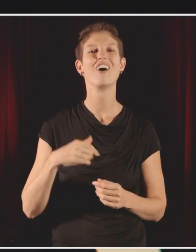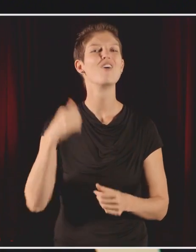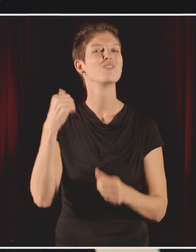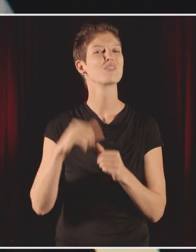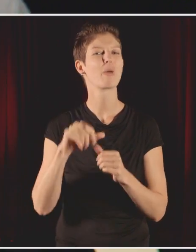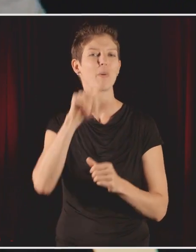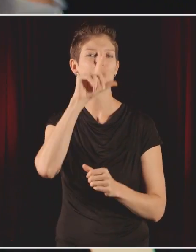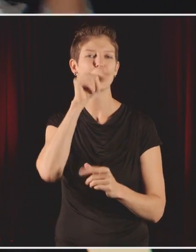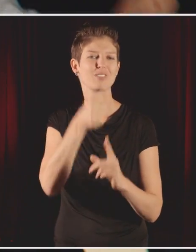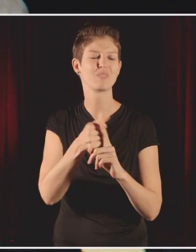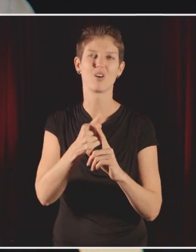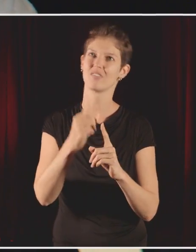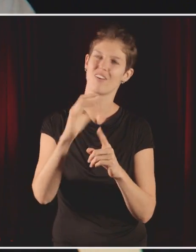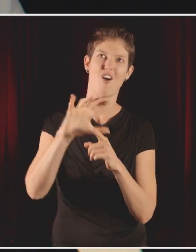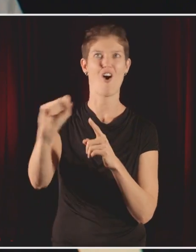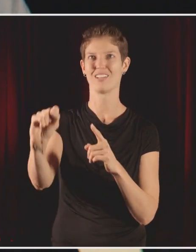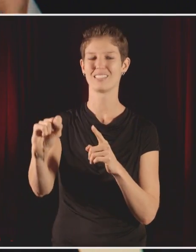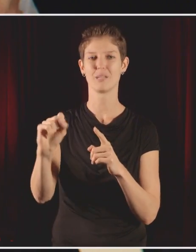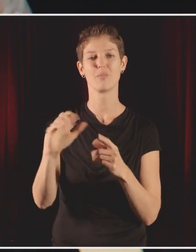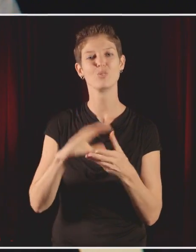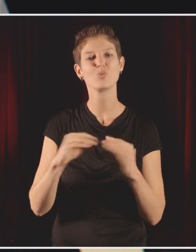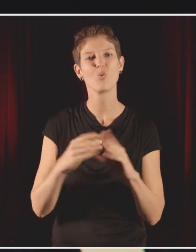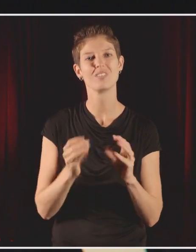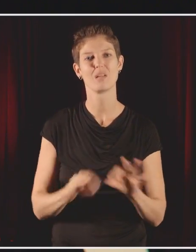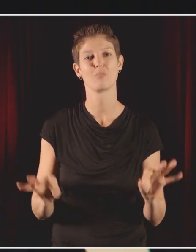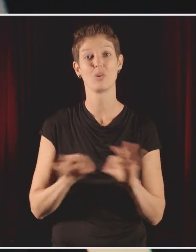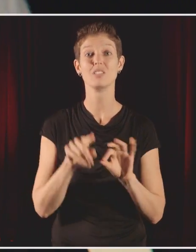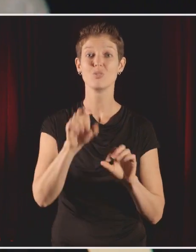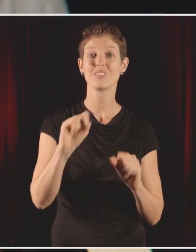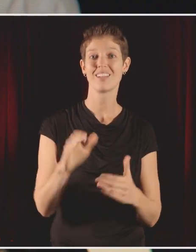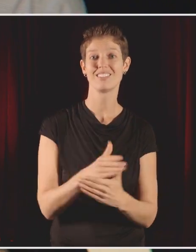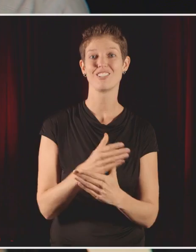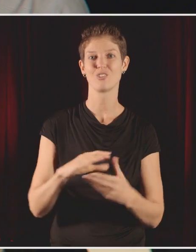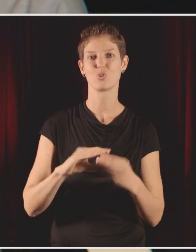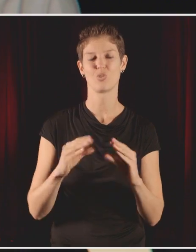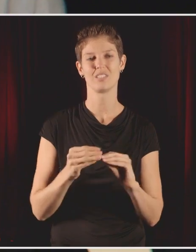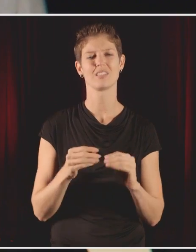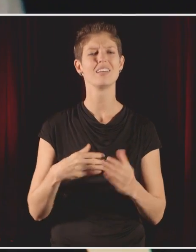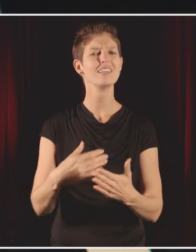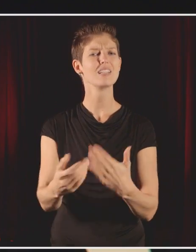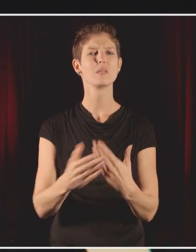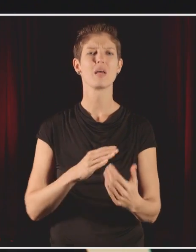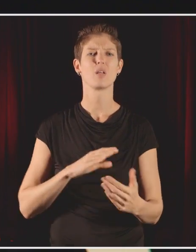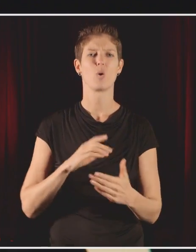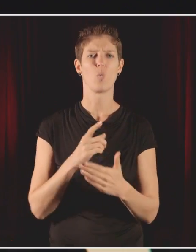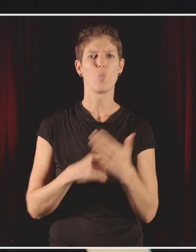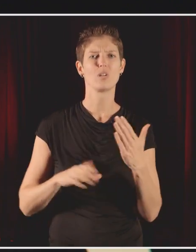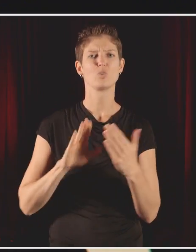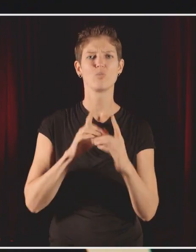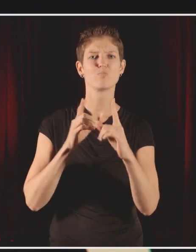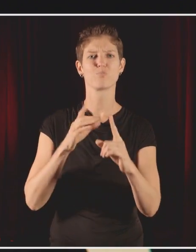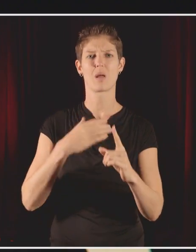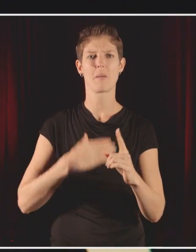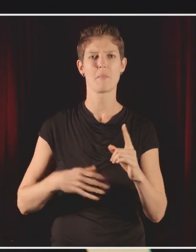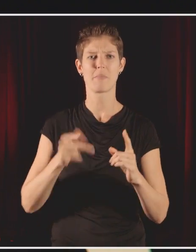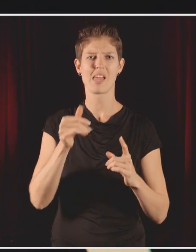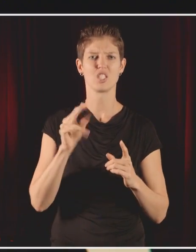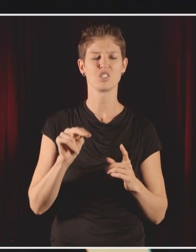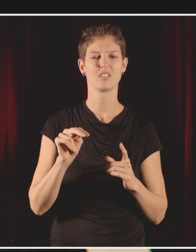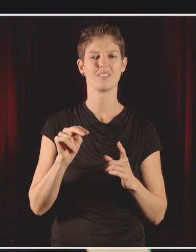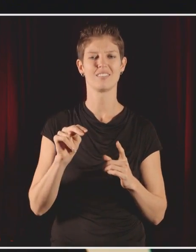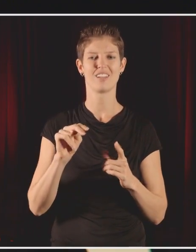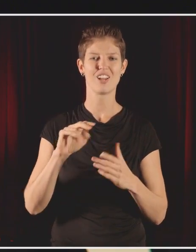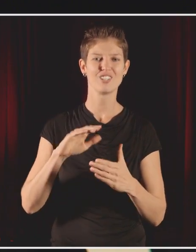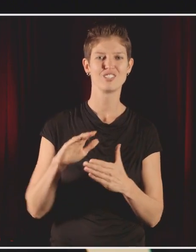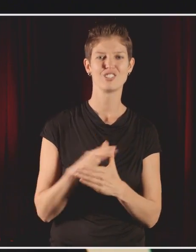I want you to remember, birds are awesome. Their stories matter. You can help tell the stories. And no matter what your passion is, you go out there and you find